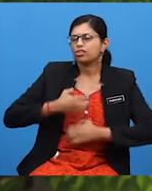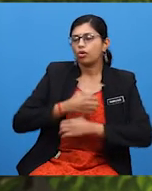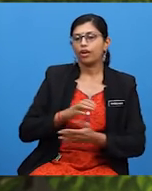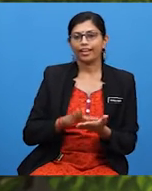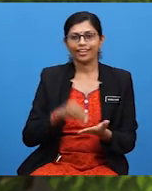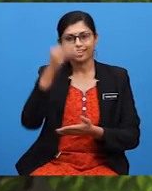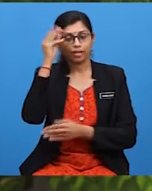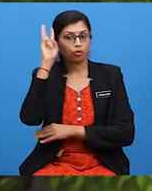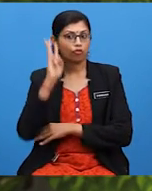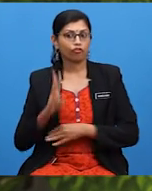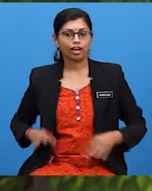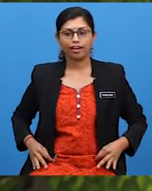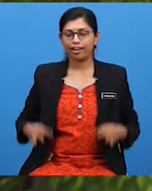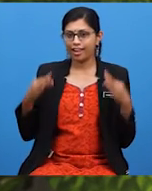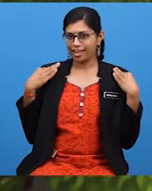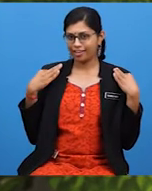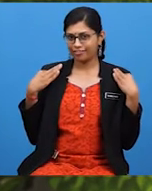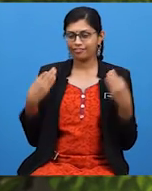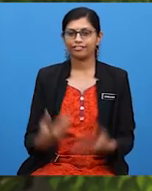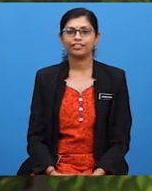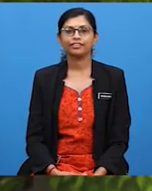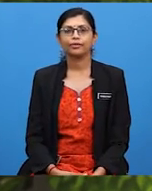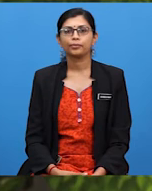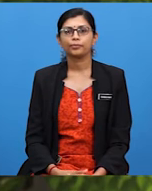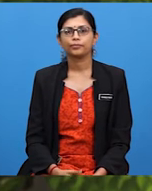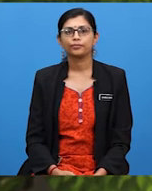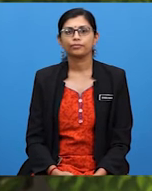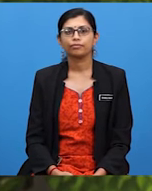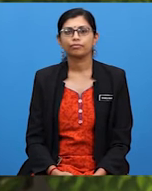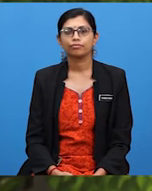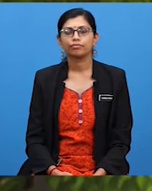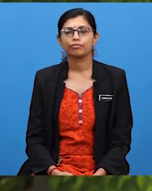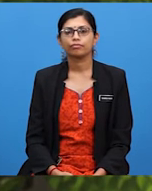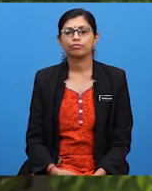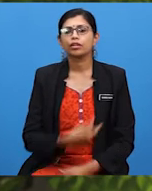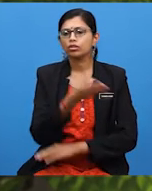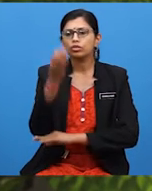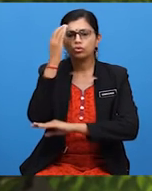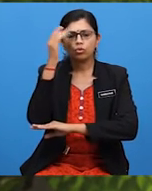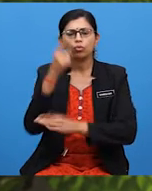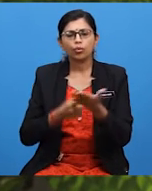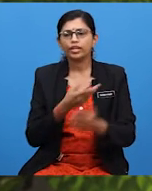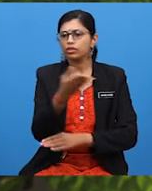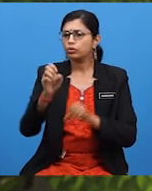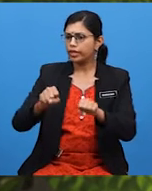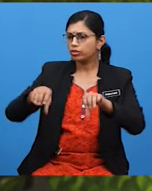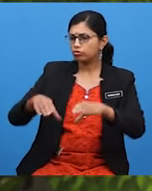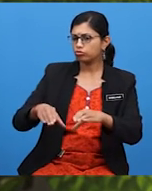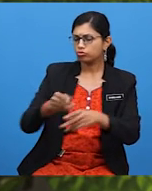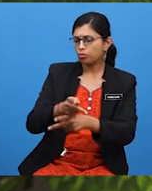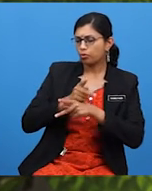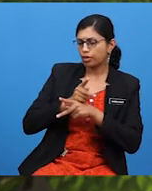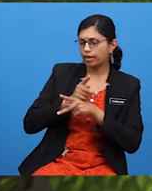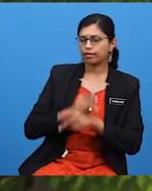wildlife, whales and volunteering activities that you can do to protect life on Earth.